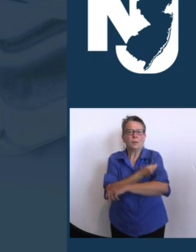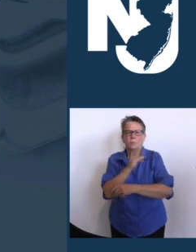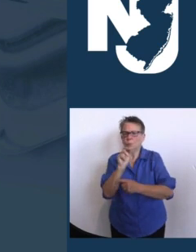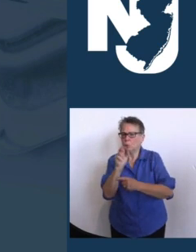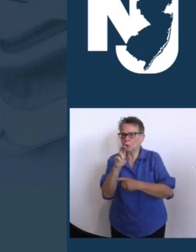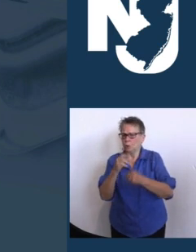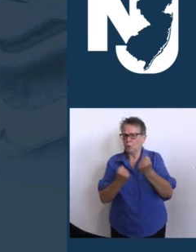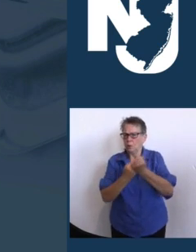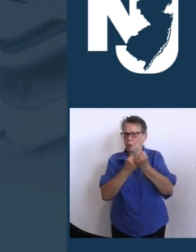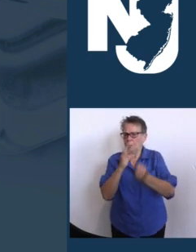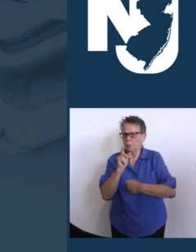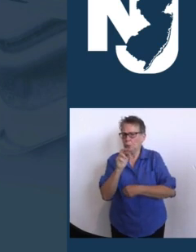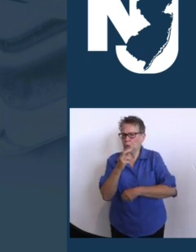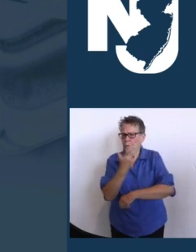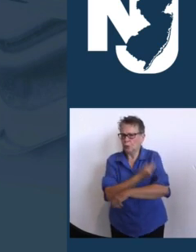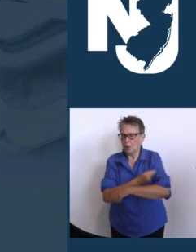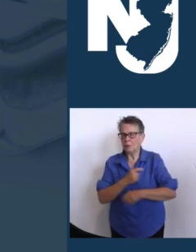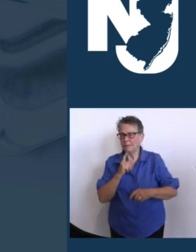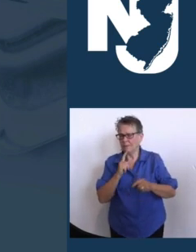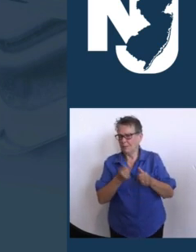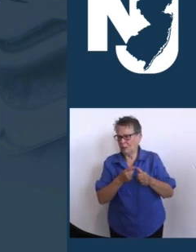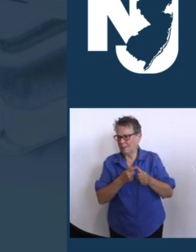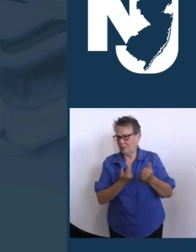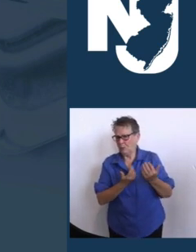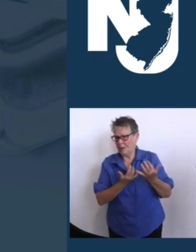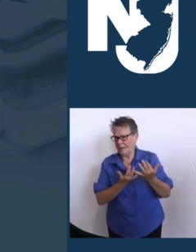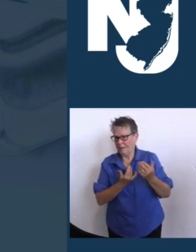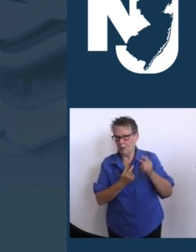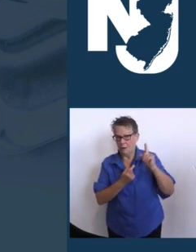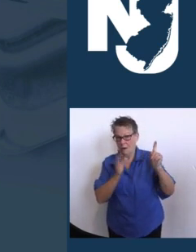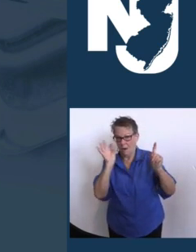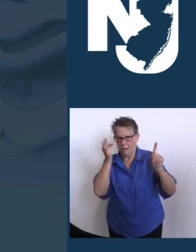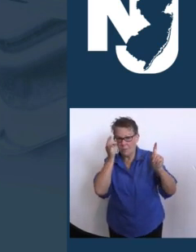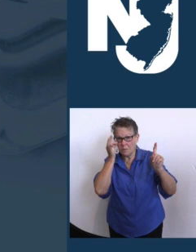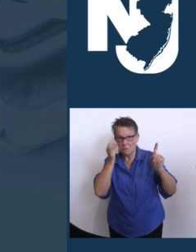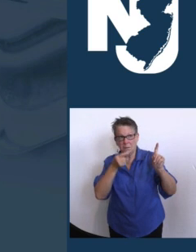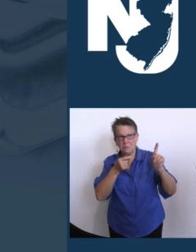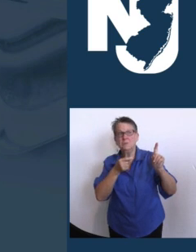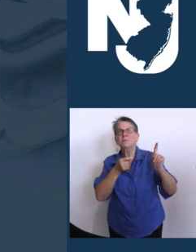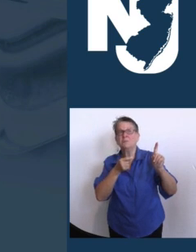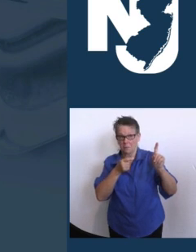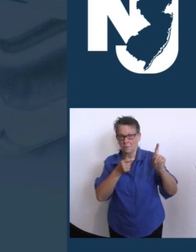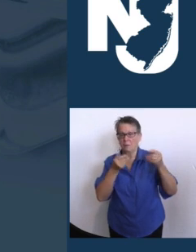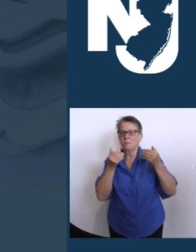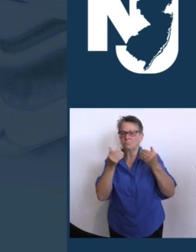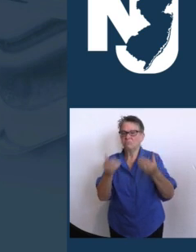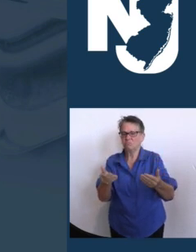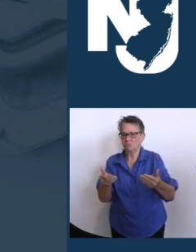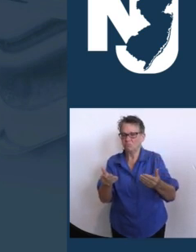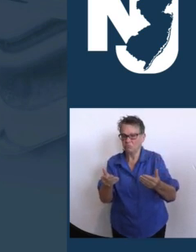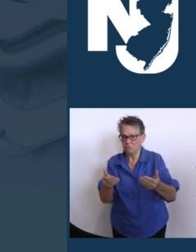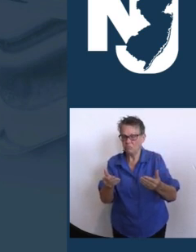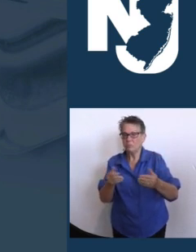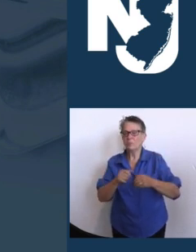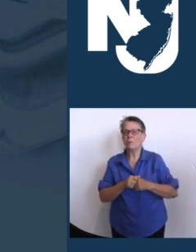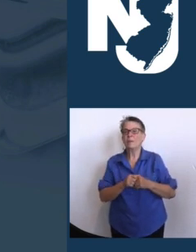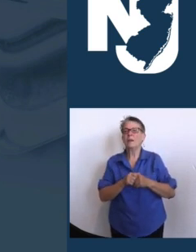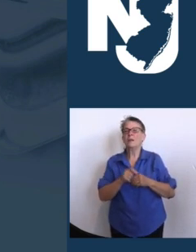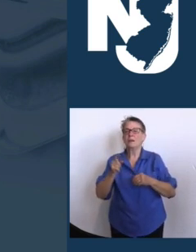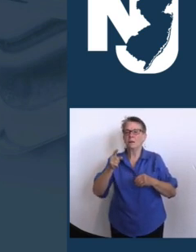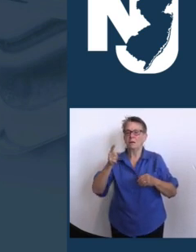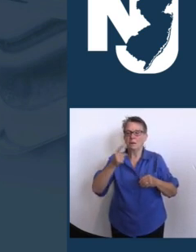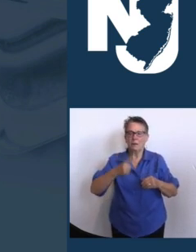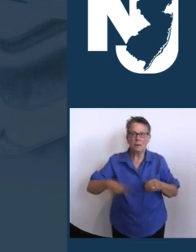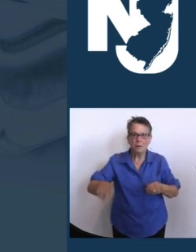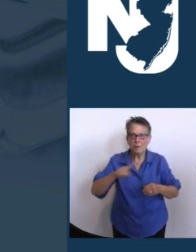regarding who will need to get in line for a booster and when. And as soon as we get that information from the Federal Food and Drug Administration